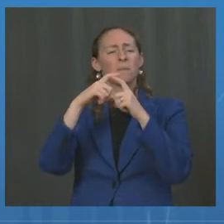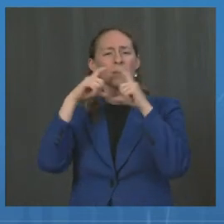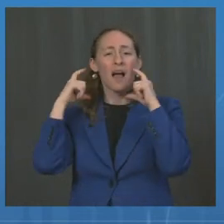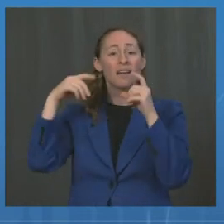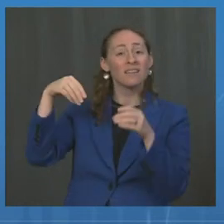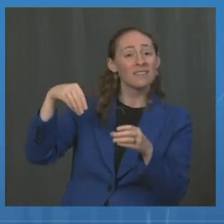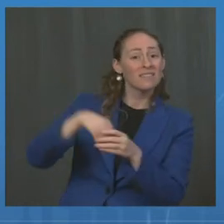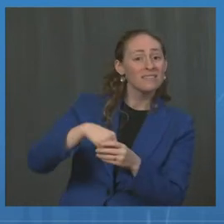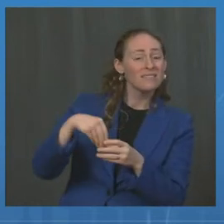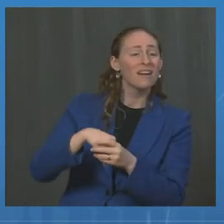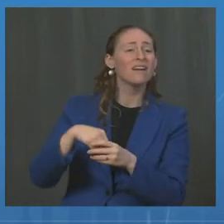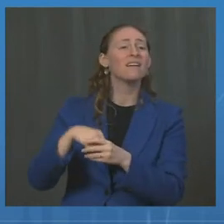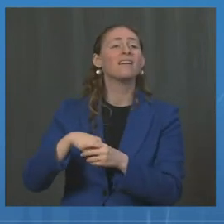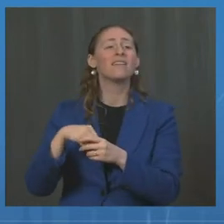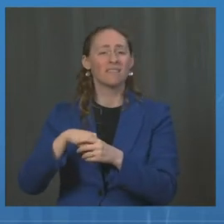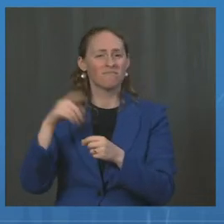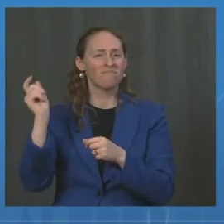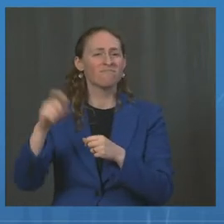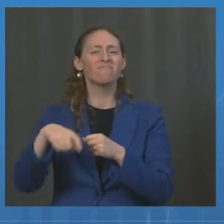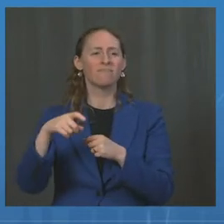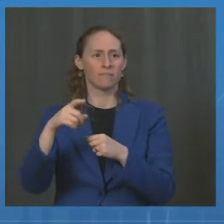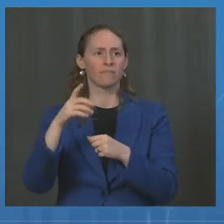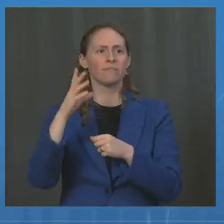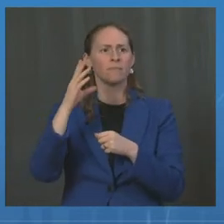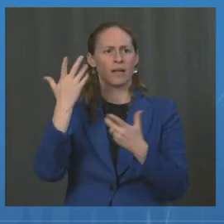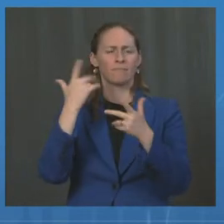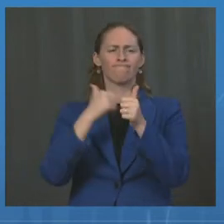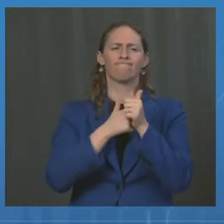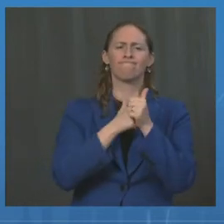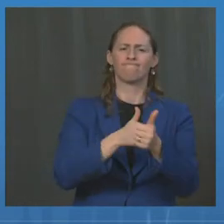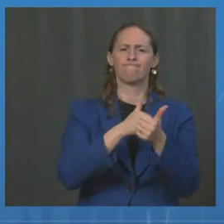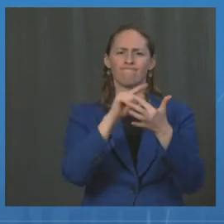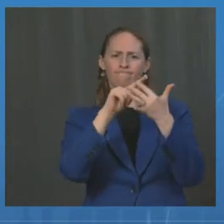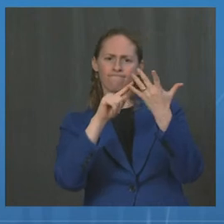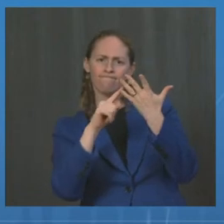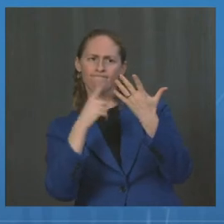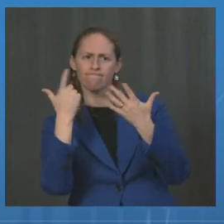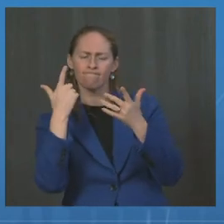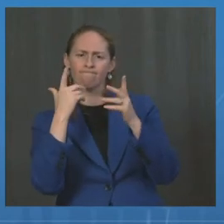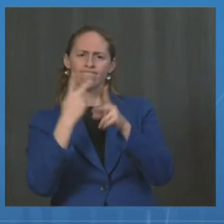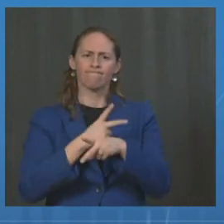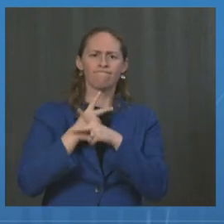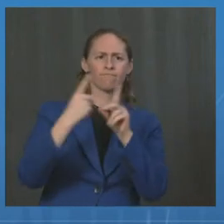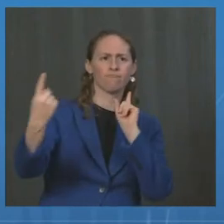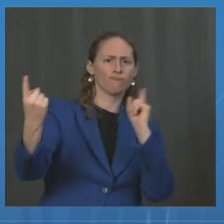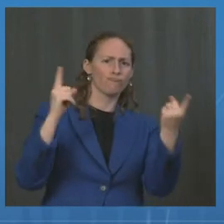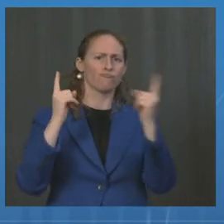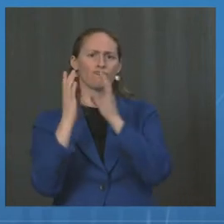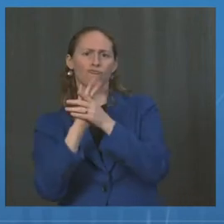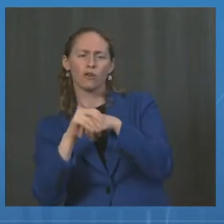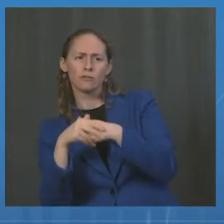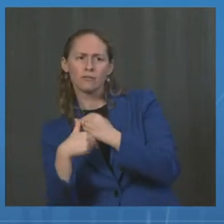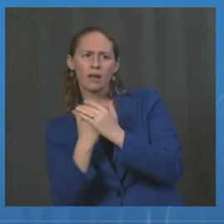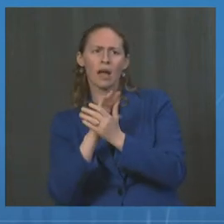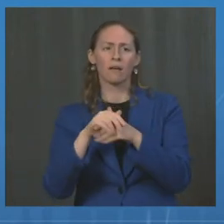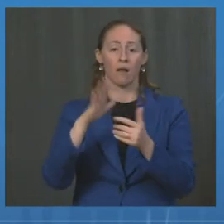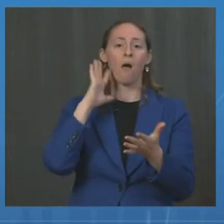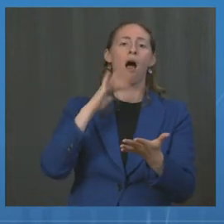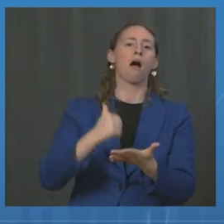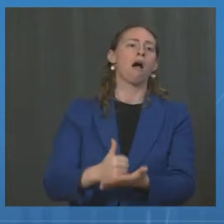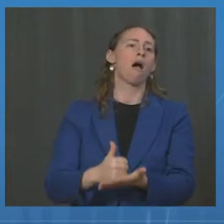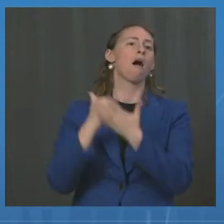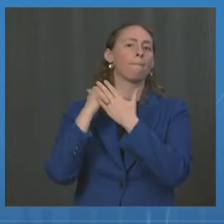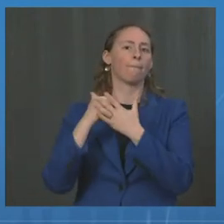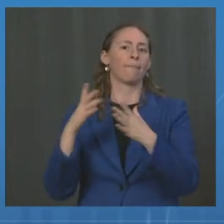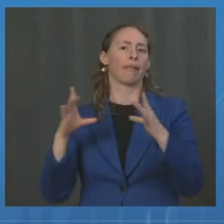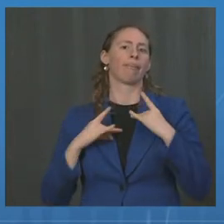to practice the prevention strategies we know work are important to prevent further increases in cases and hospitalizations, especially